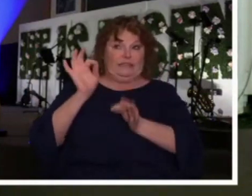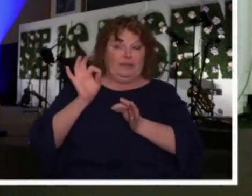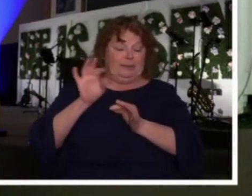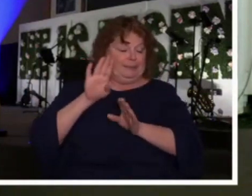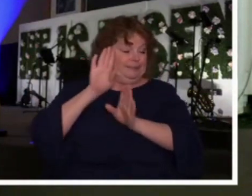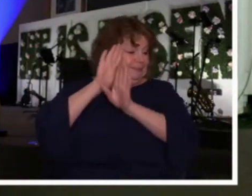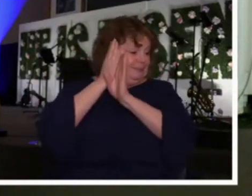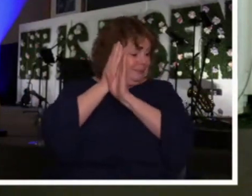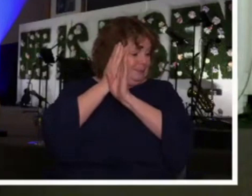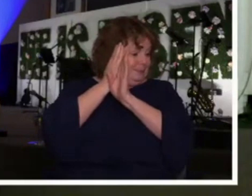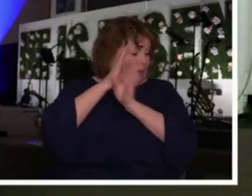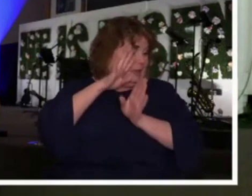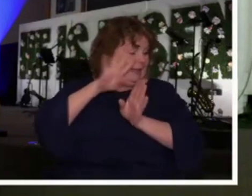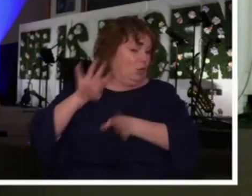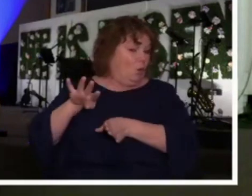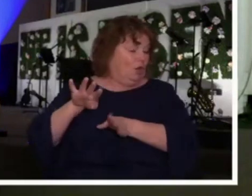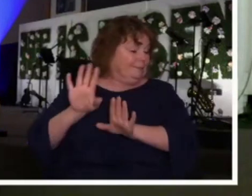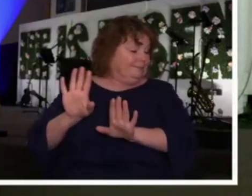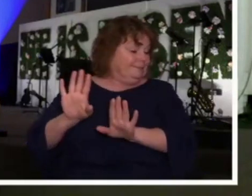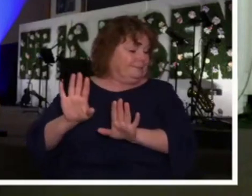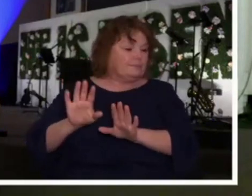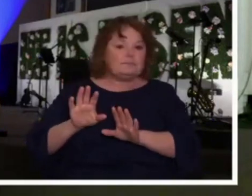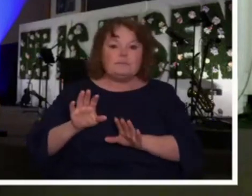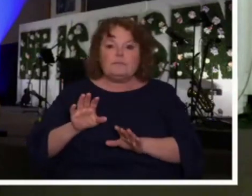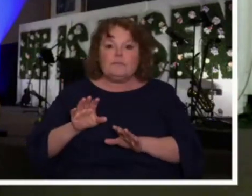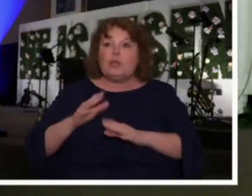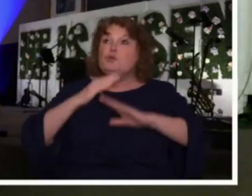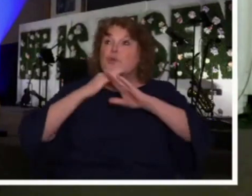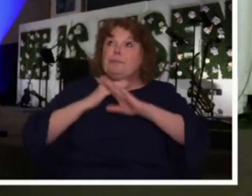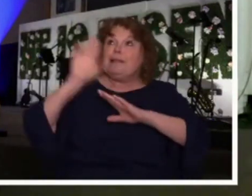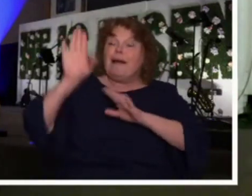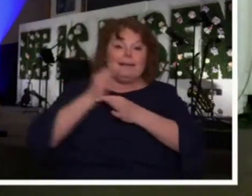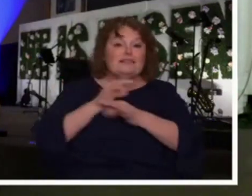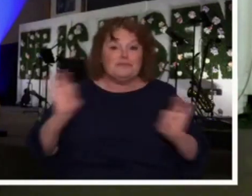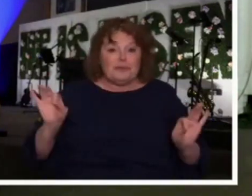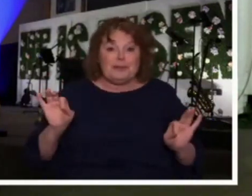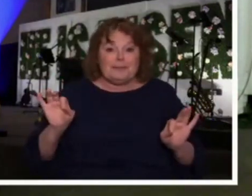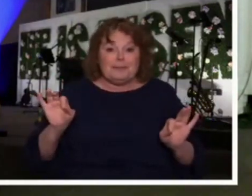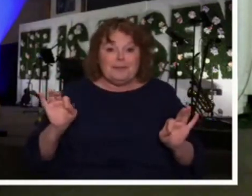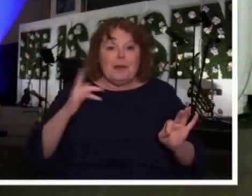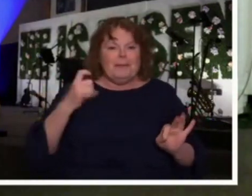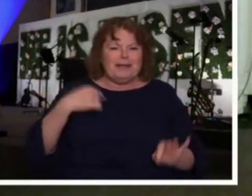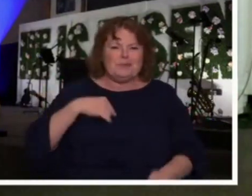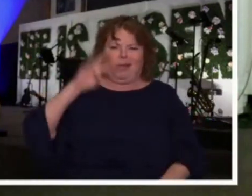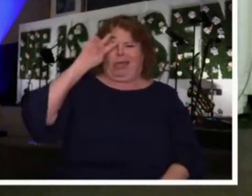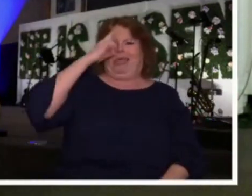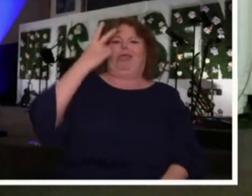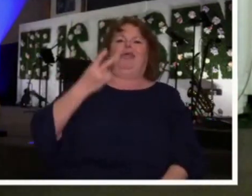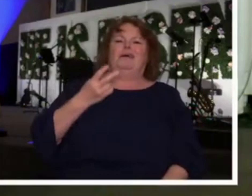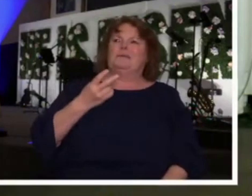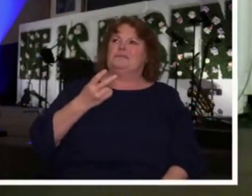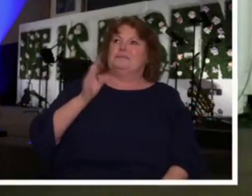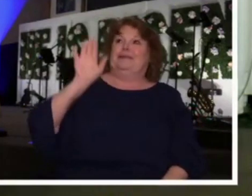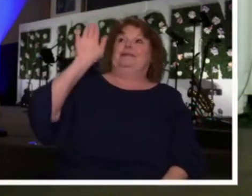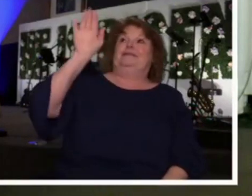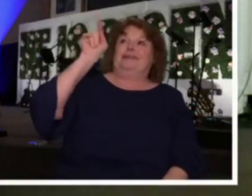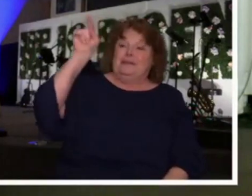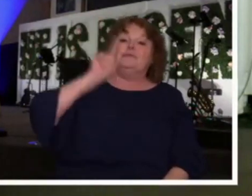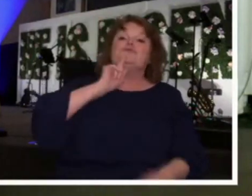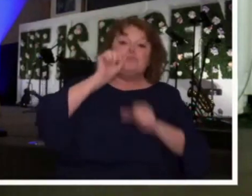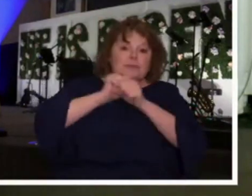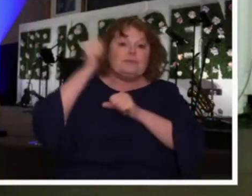talk about them? Or do we hinder the Spirit's freedom due to a faulty view of His status as God